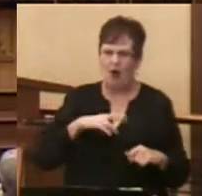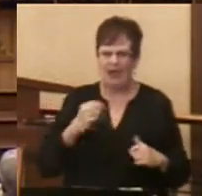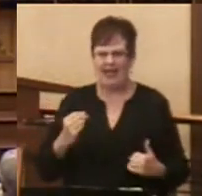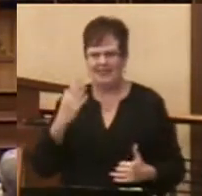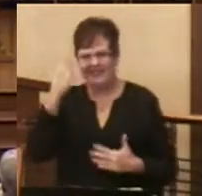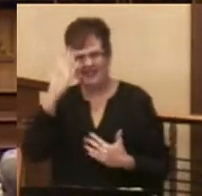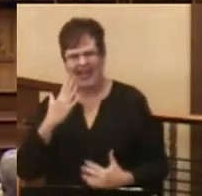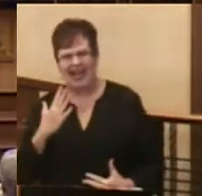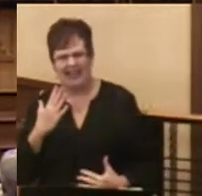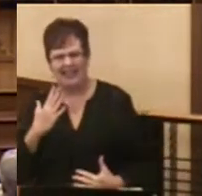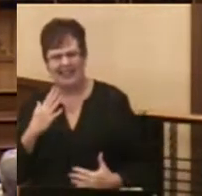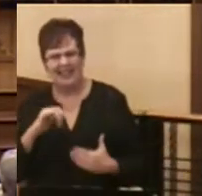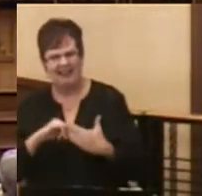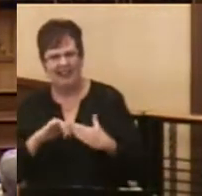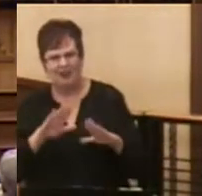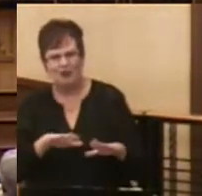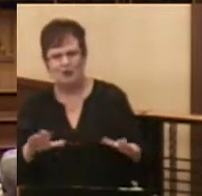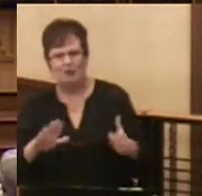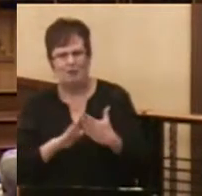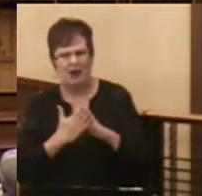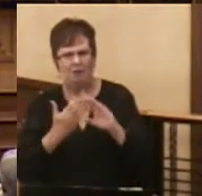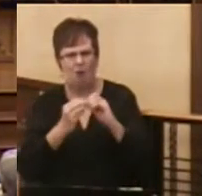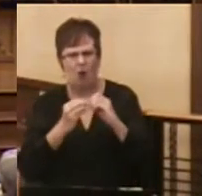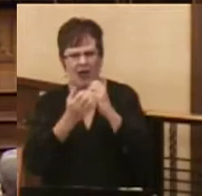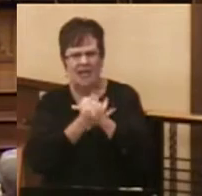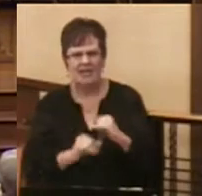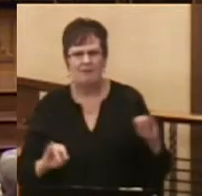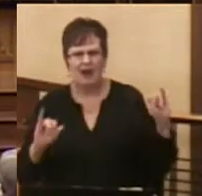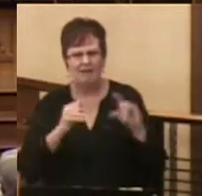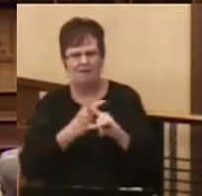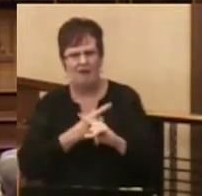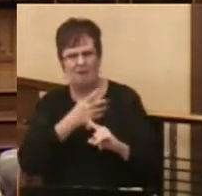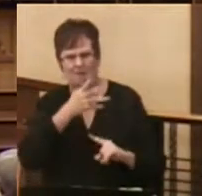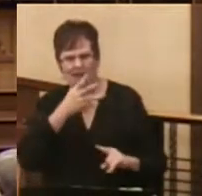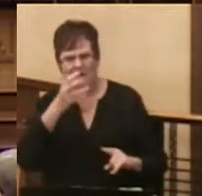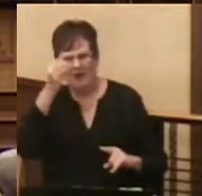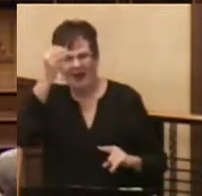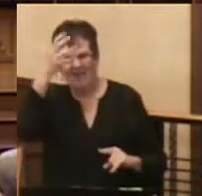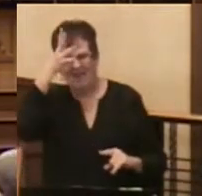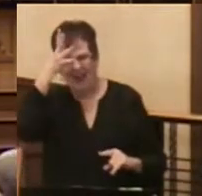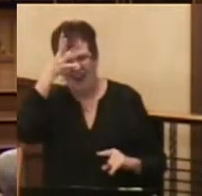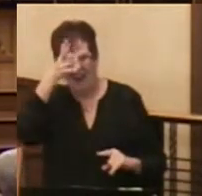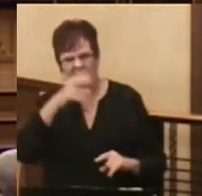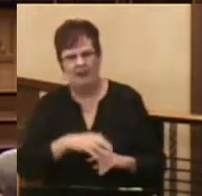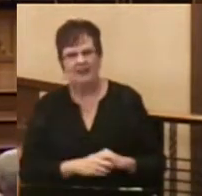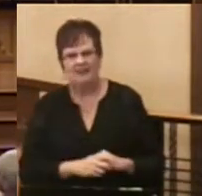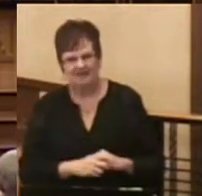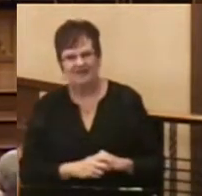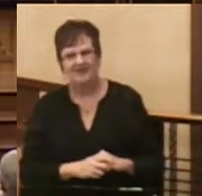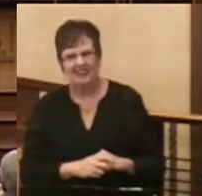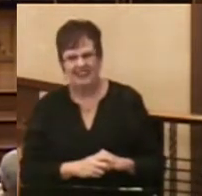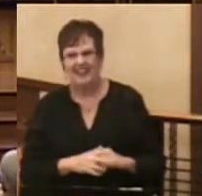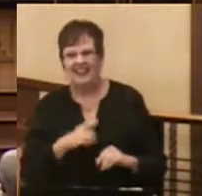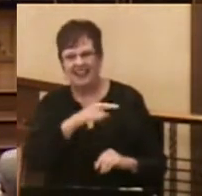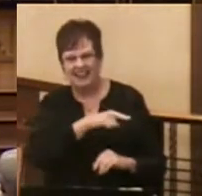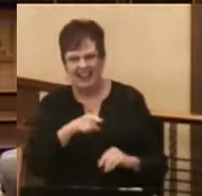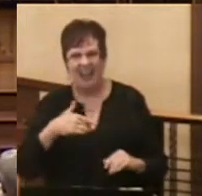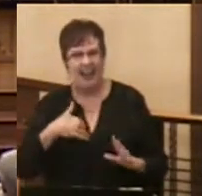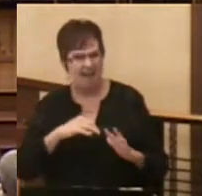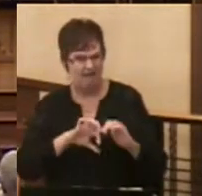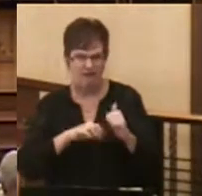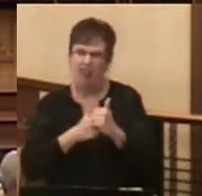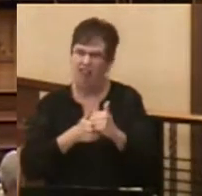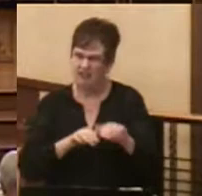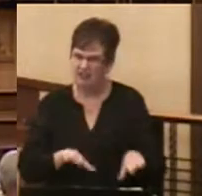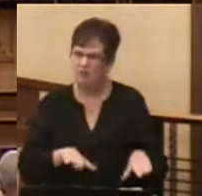that his children were becoming more independent of their mother and their father. And certainly they have challenges growing